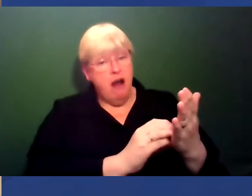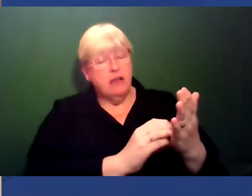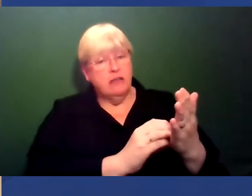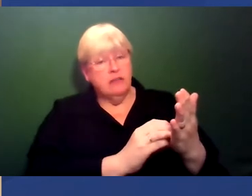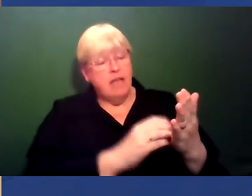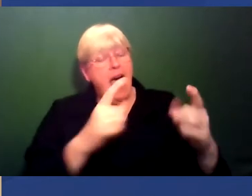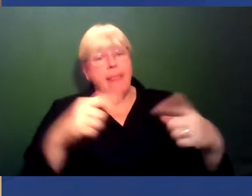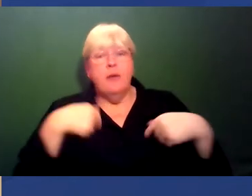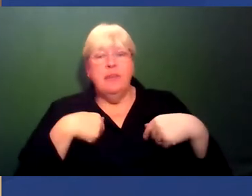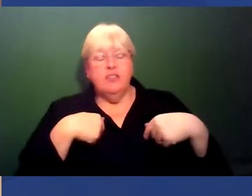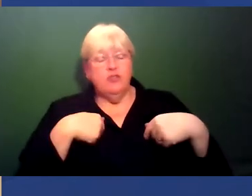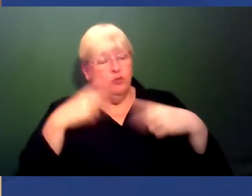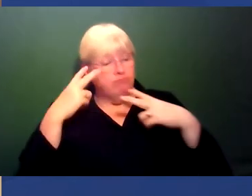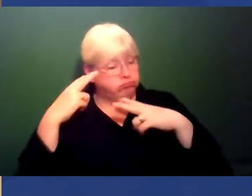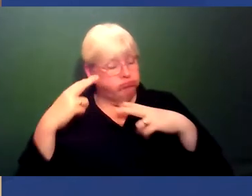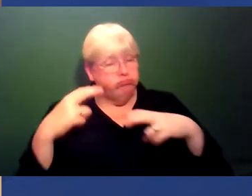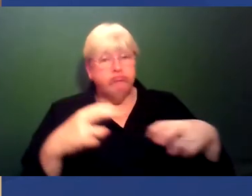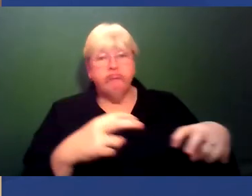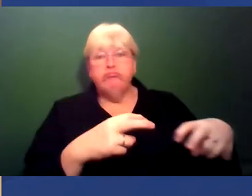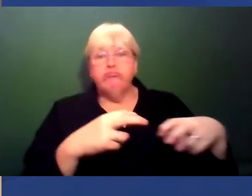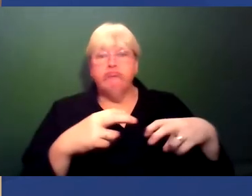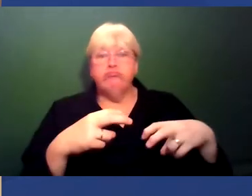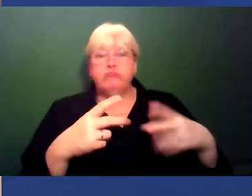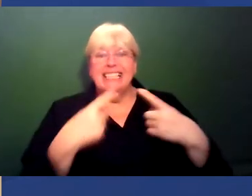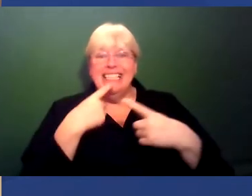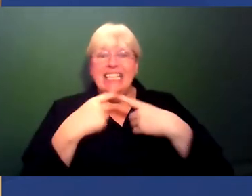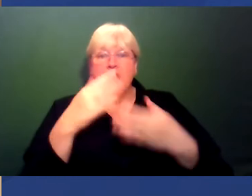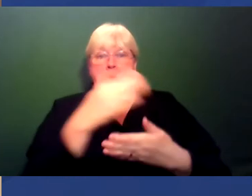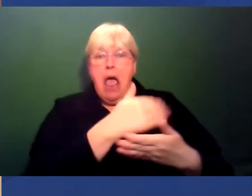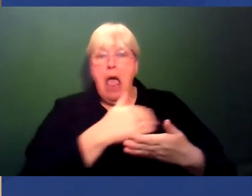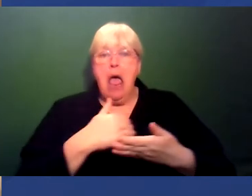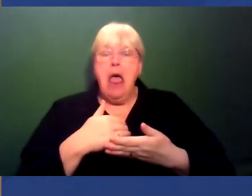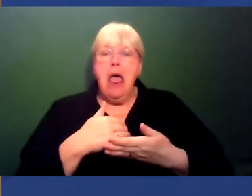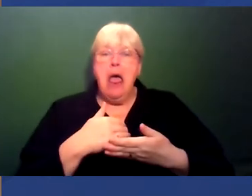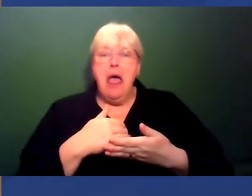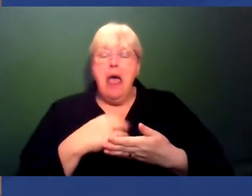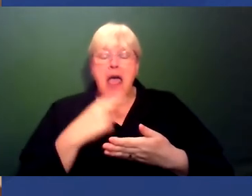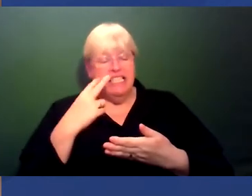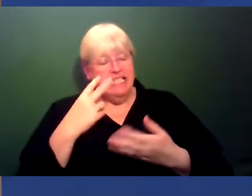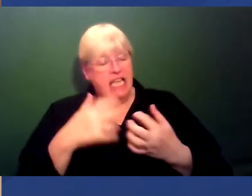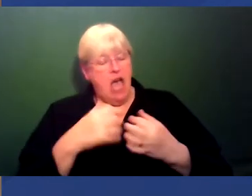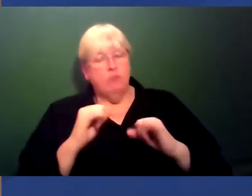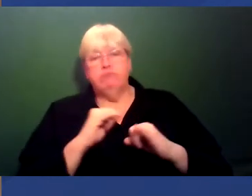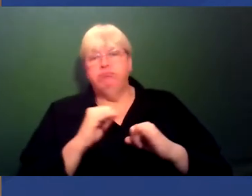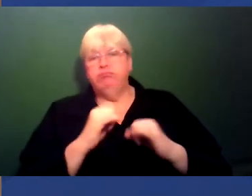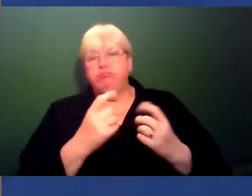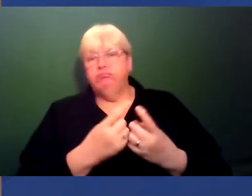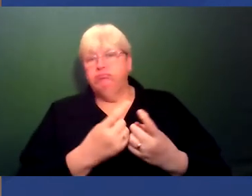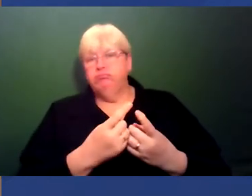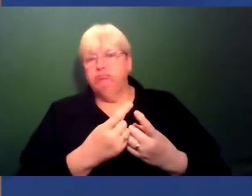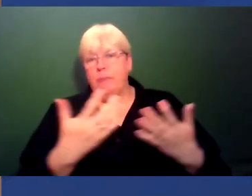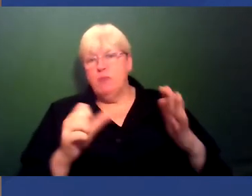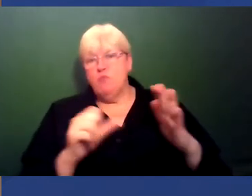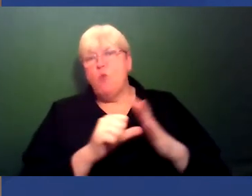at how terrible things they are. They allow you to get data together. They allow you to kind of quantify the scale of the problem.